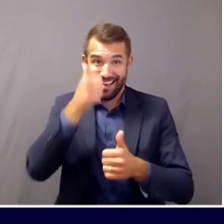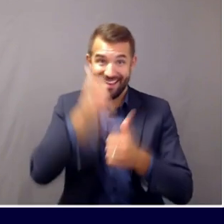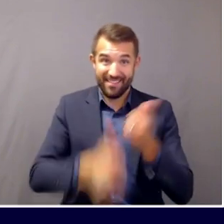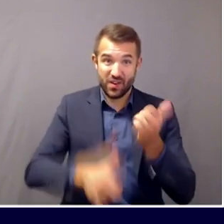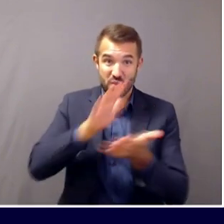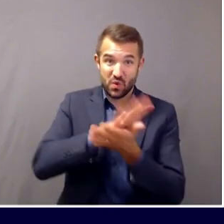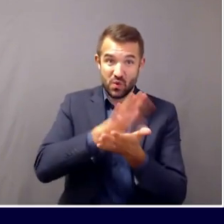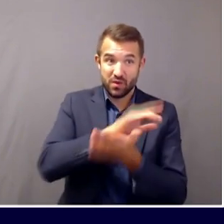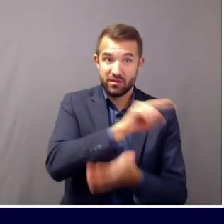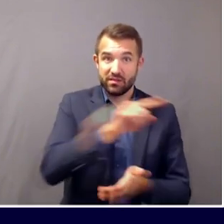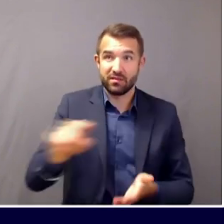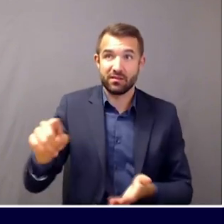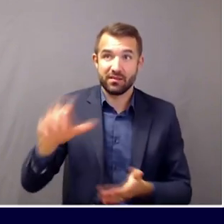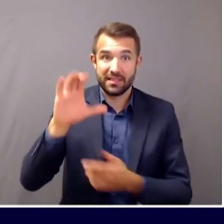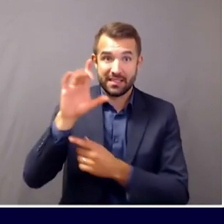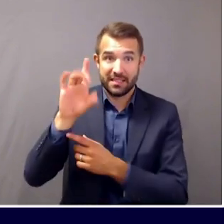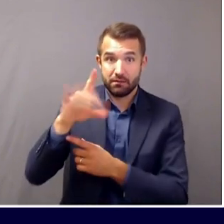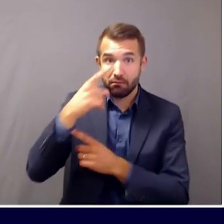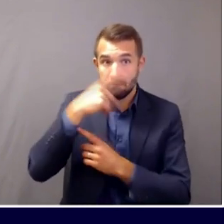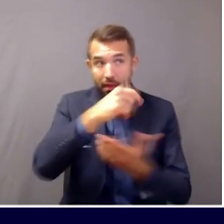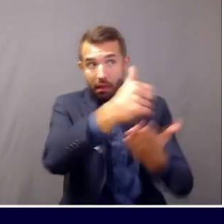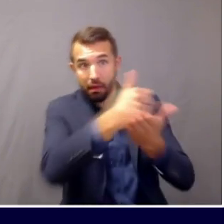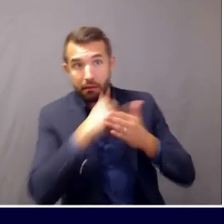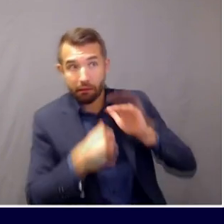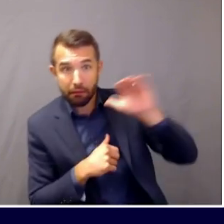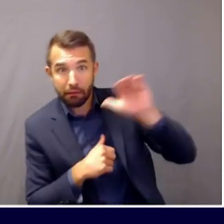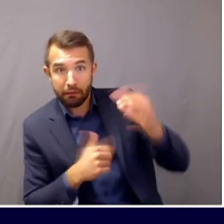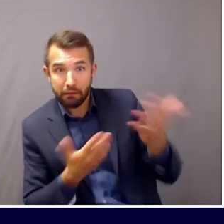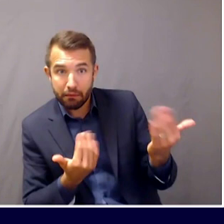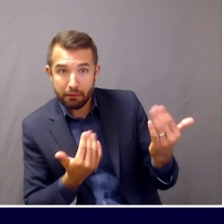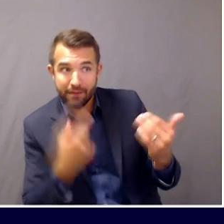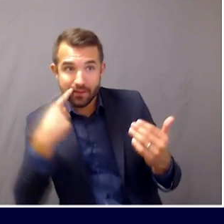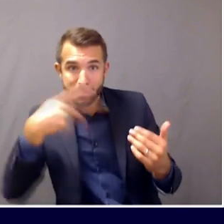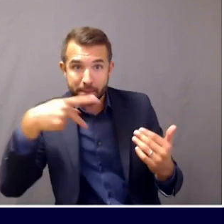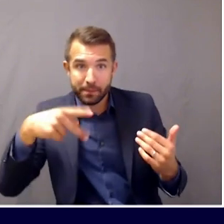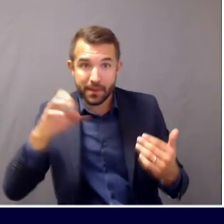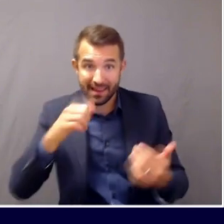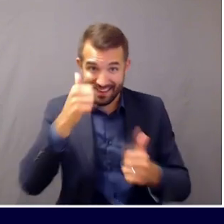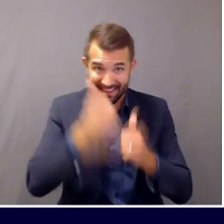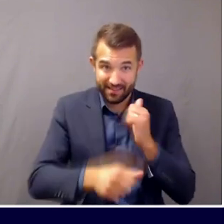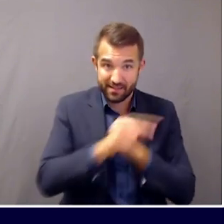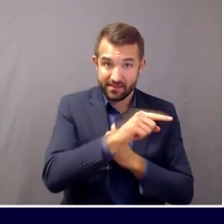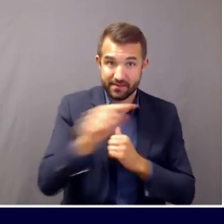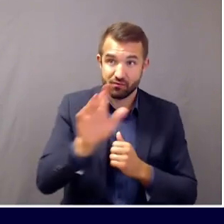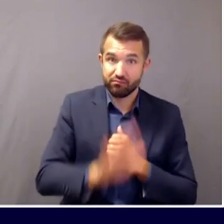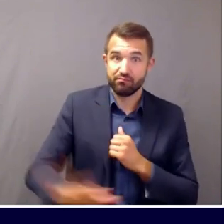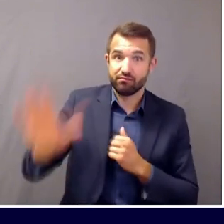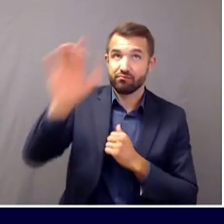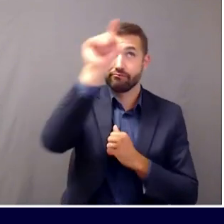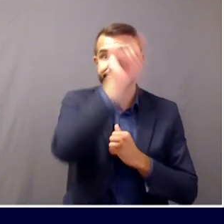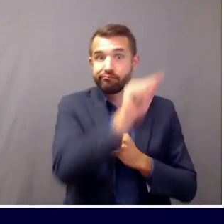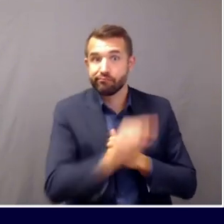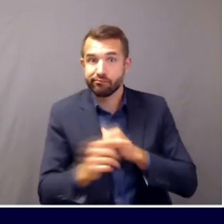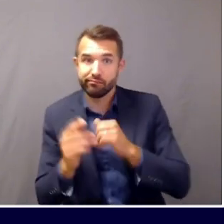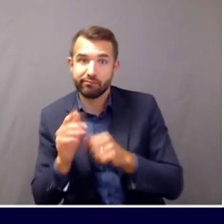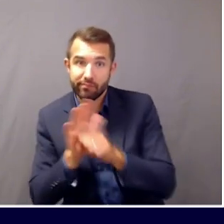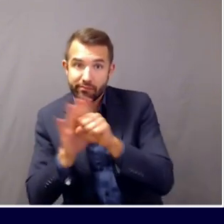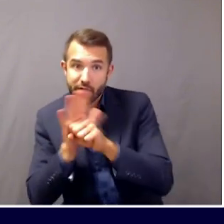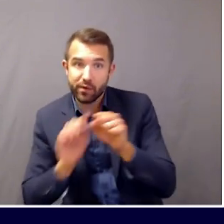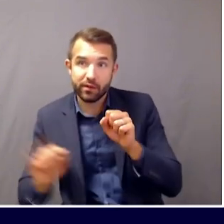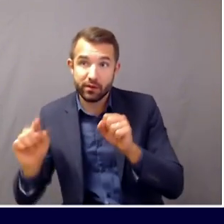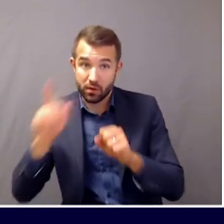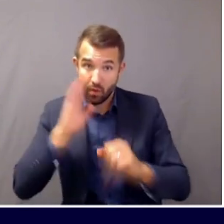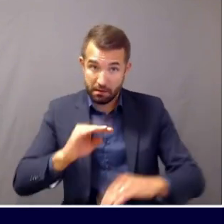of the districts decide they want to go back to school, which is kind of looking like, you know, early to mid-September?